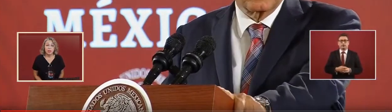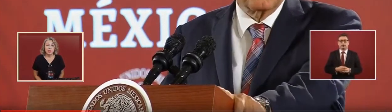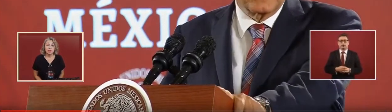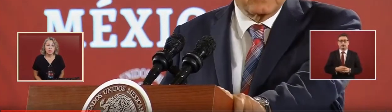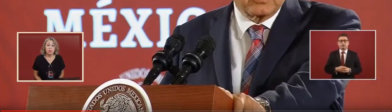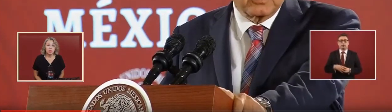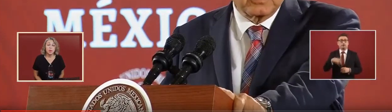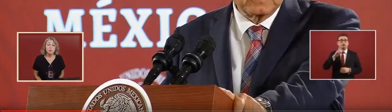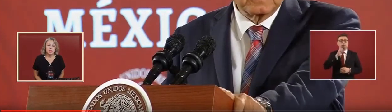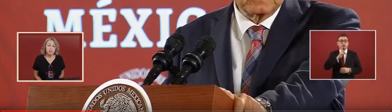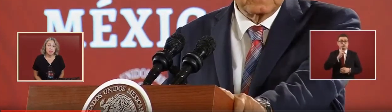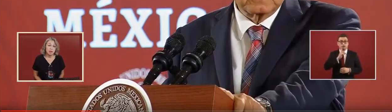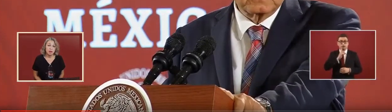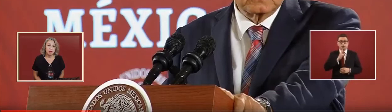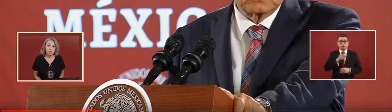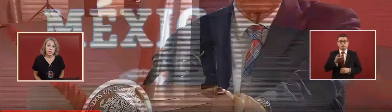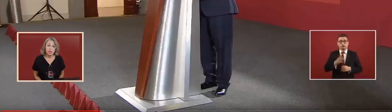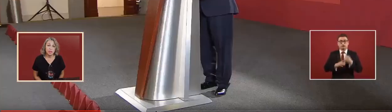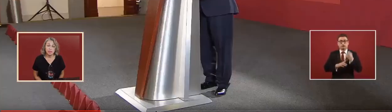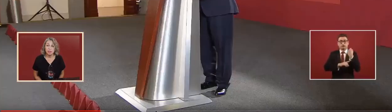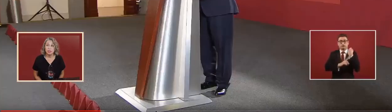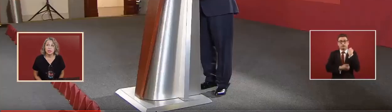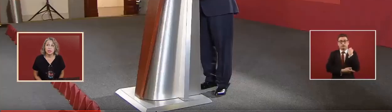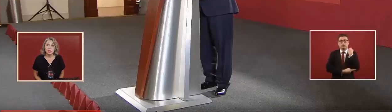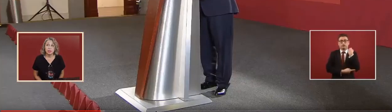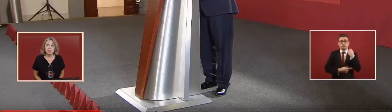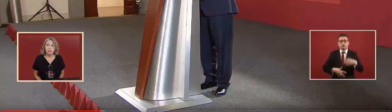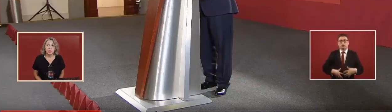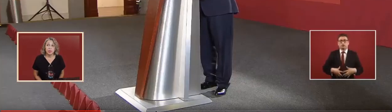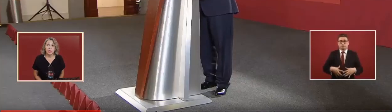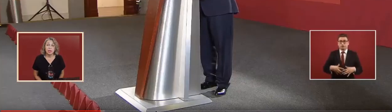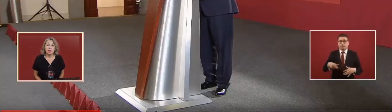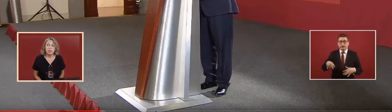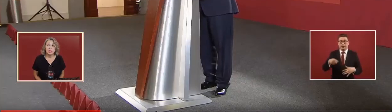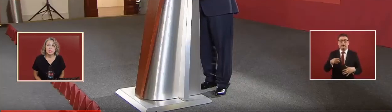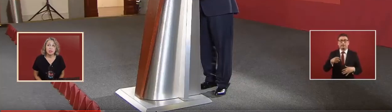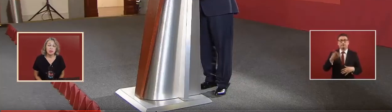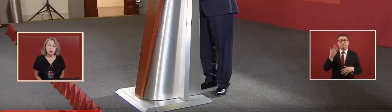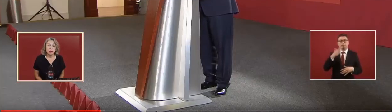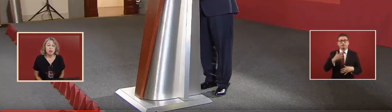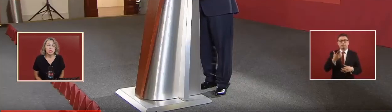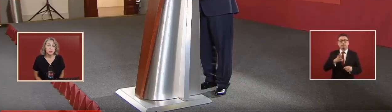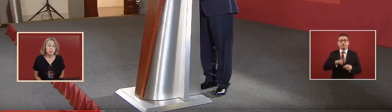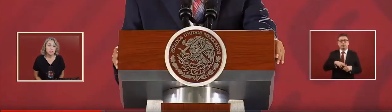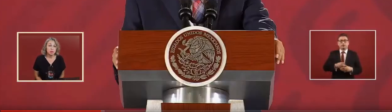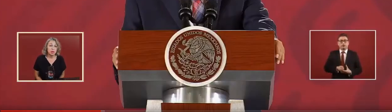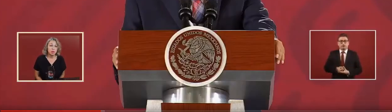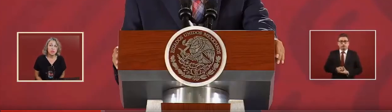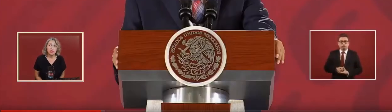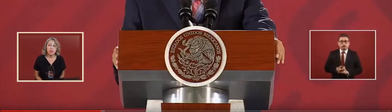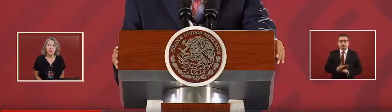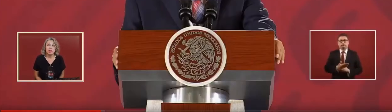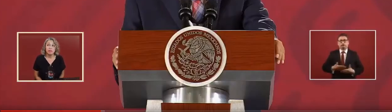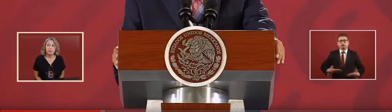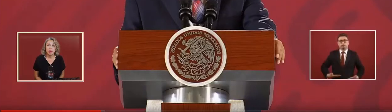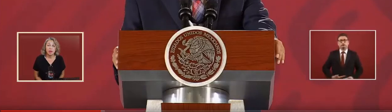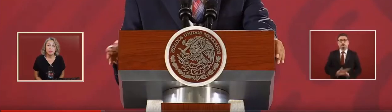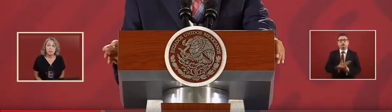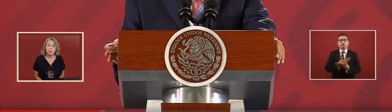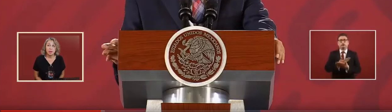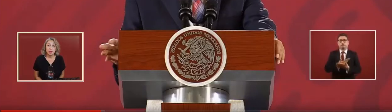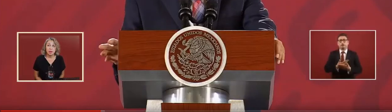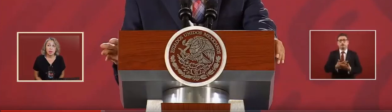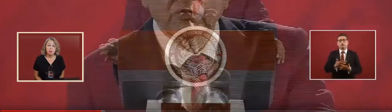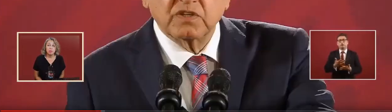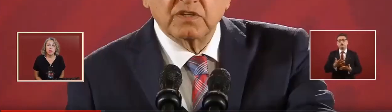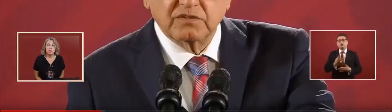pregnant. And these are hospitals in which they have a minimum of two to